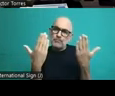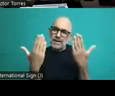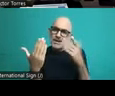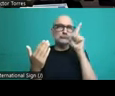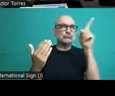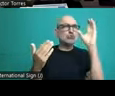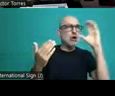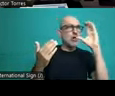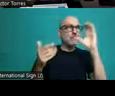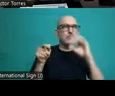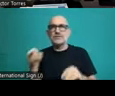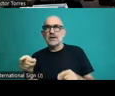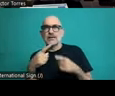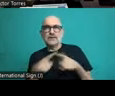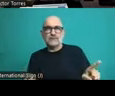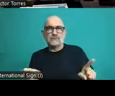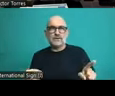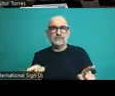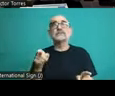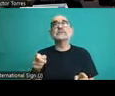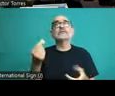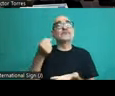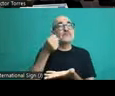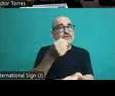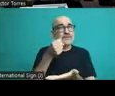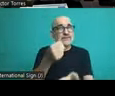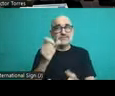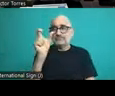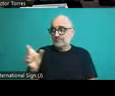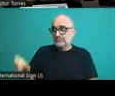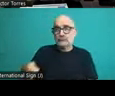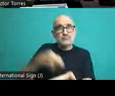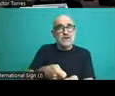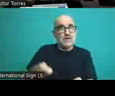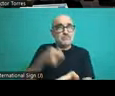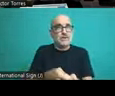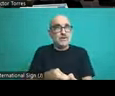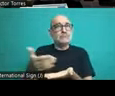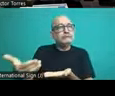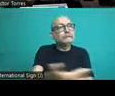it is strongly privatized in terms of service,